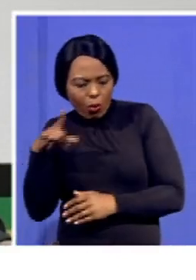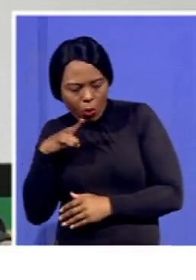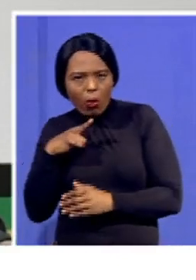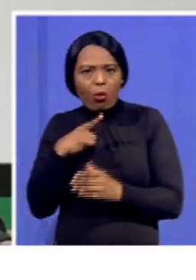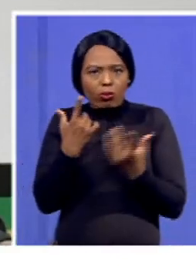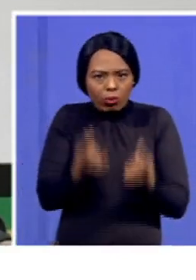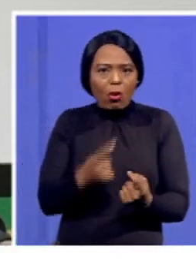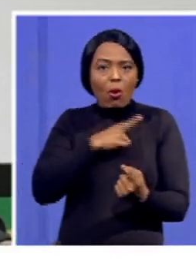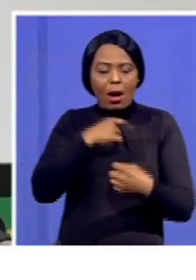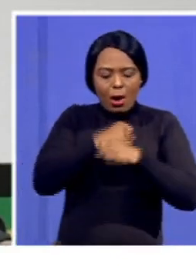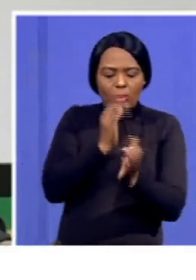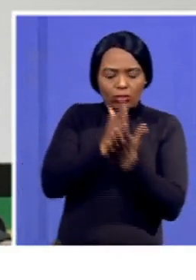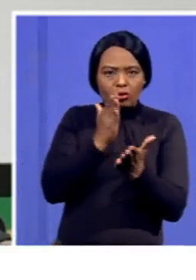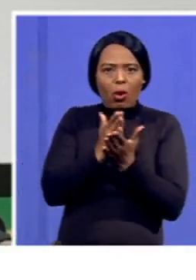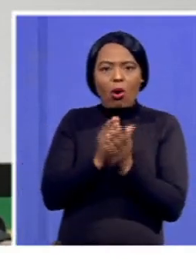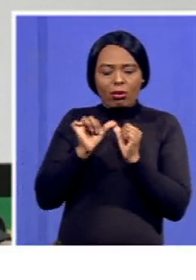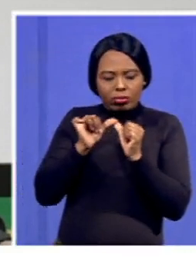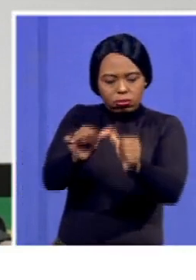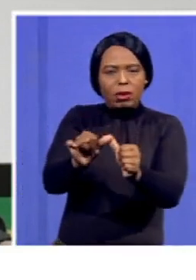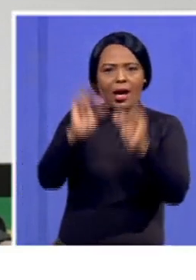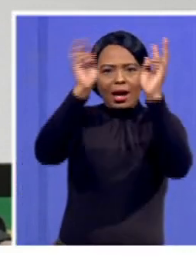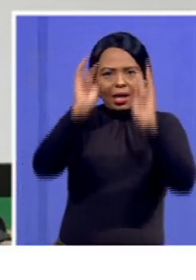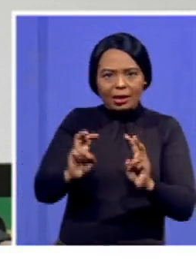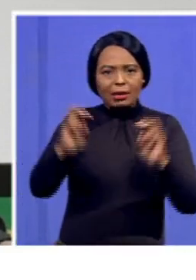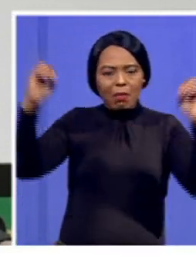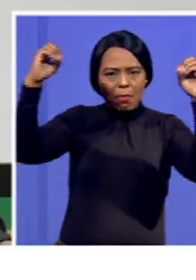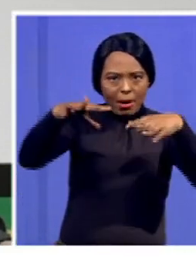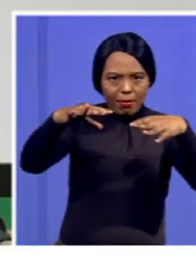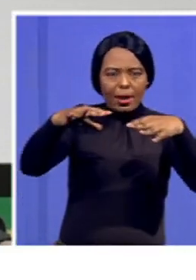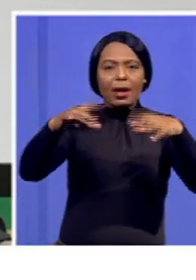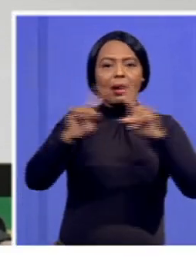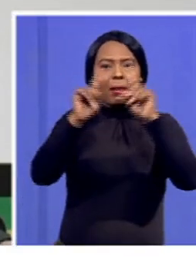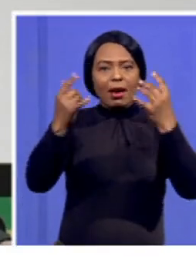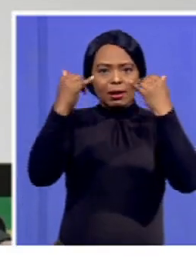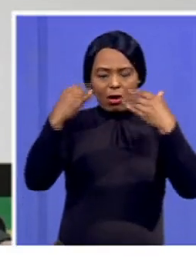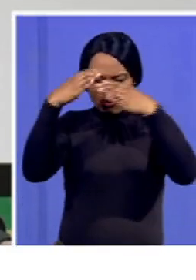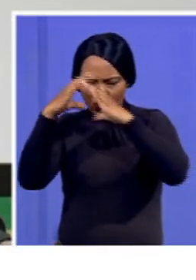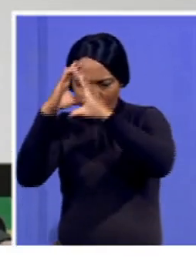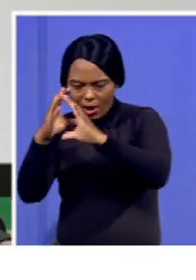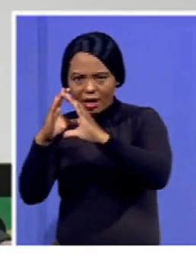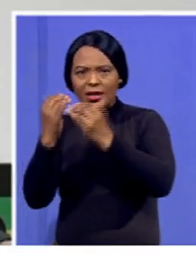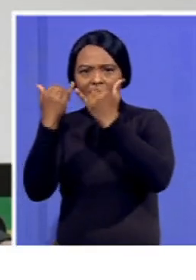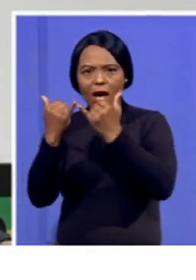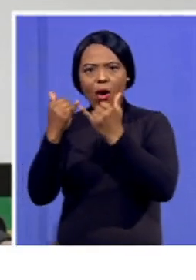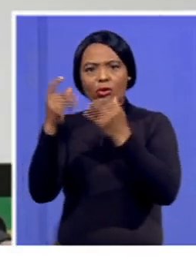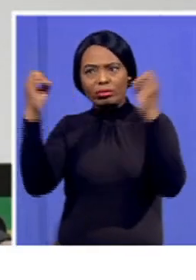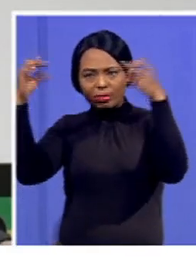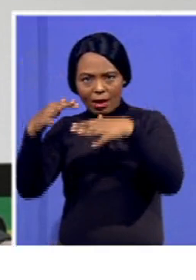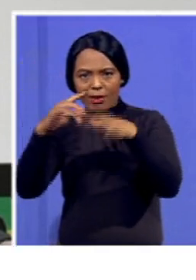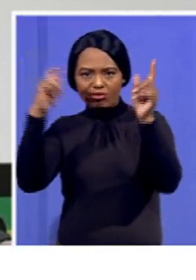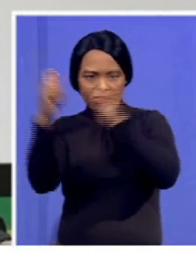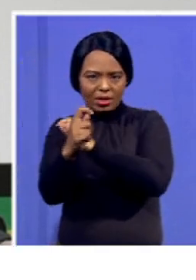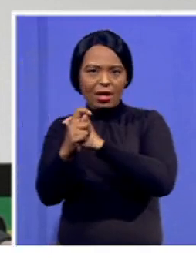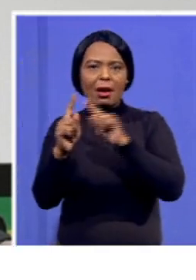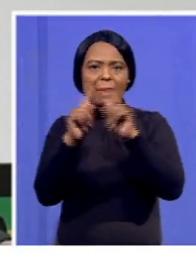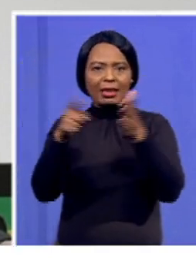have stabilisation around electricity, but also we're paying attention into the transmission side and also demand management side. The NC will